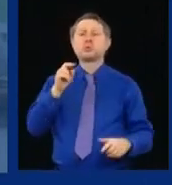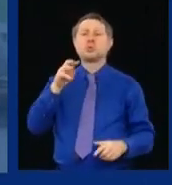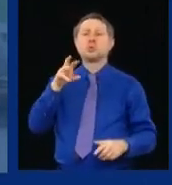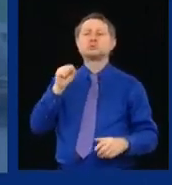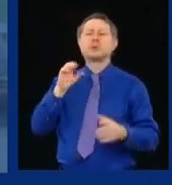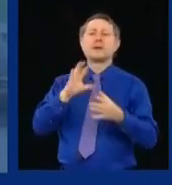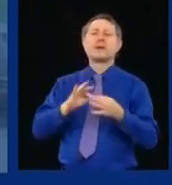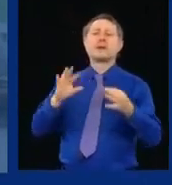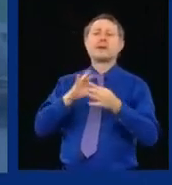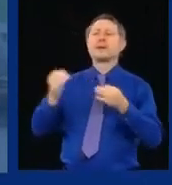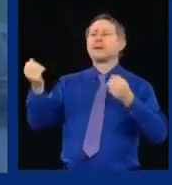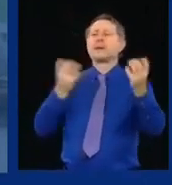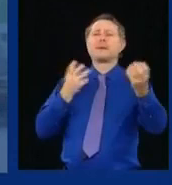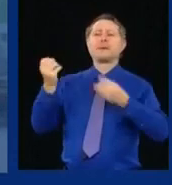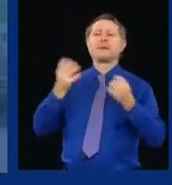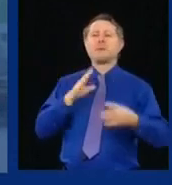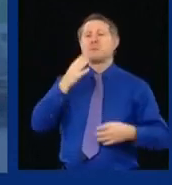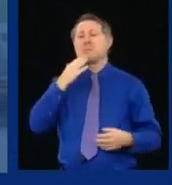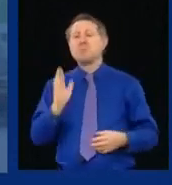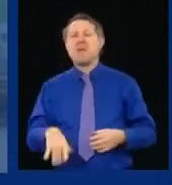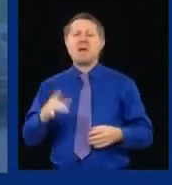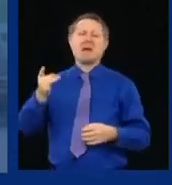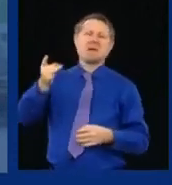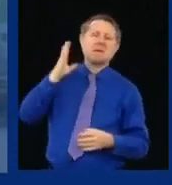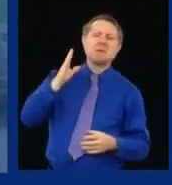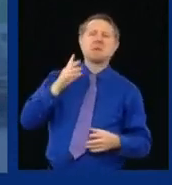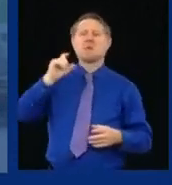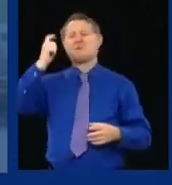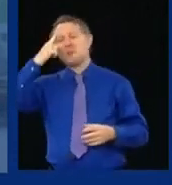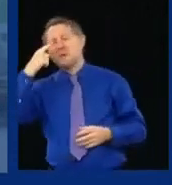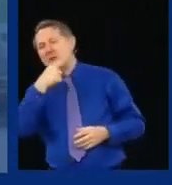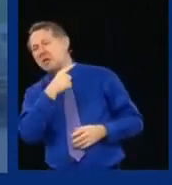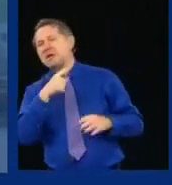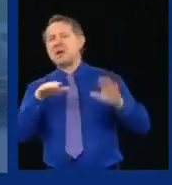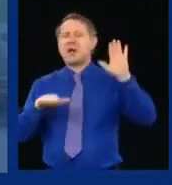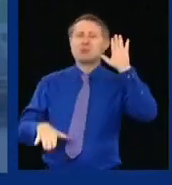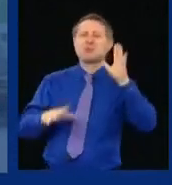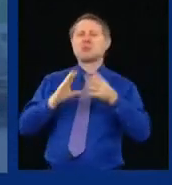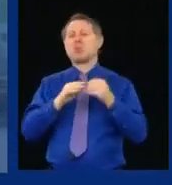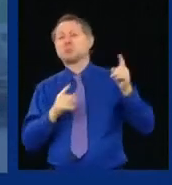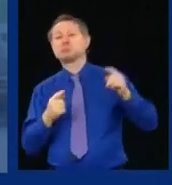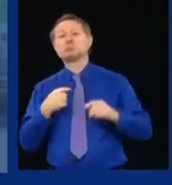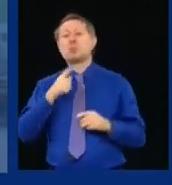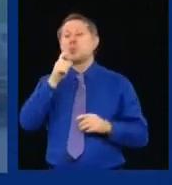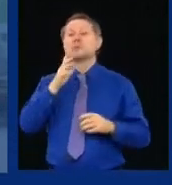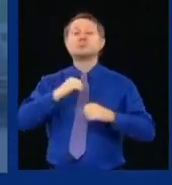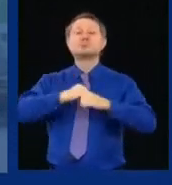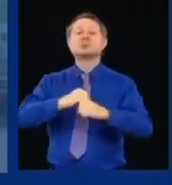hearings in Washington, all this, you know who's going to protect you? You are. You know what I